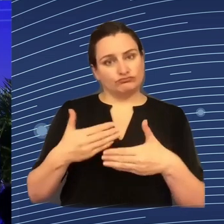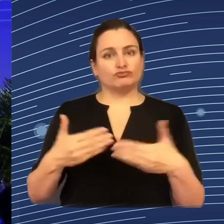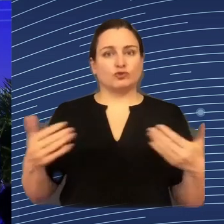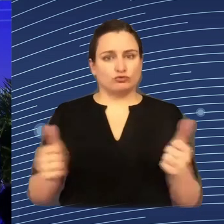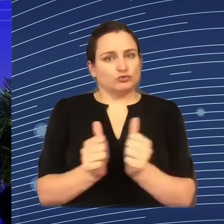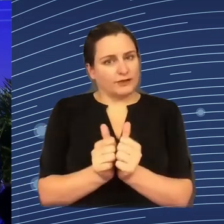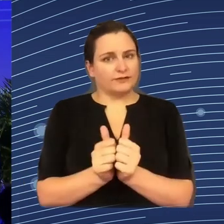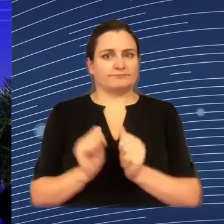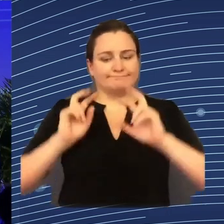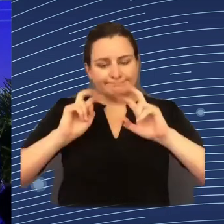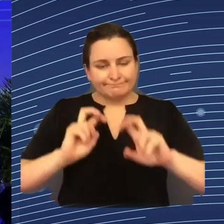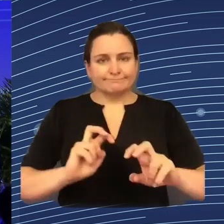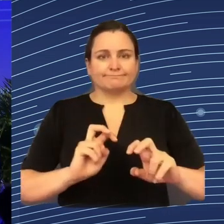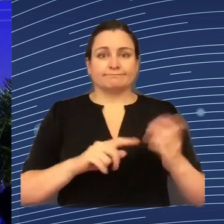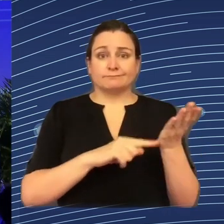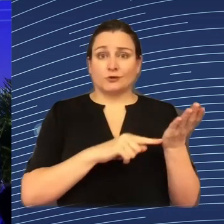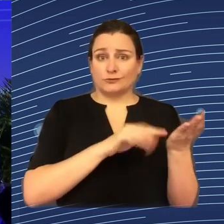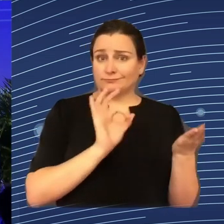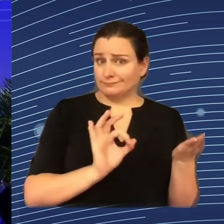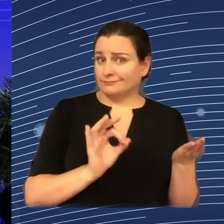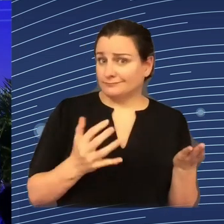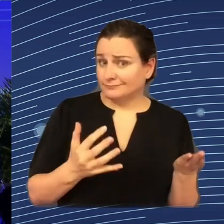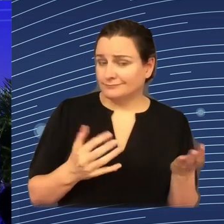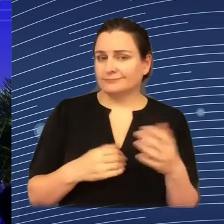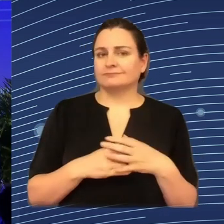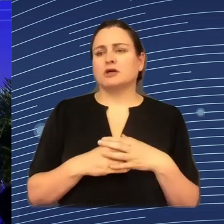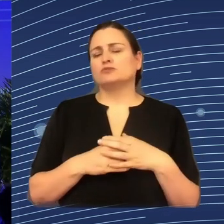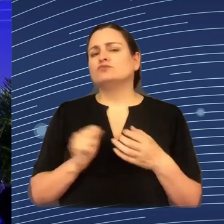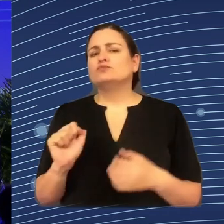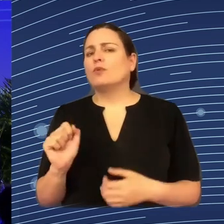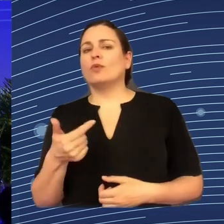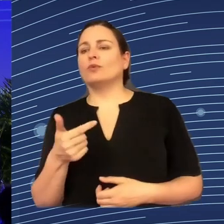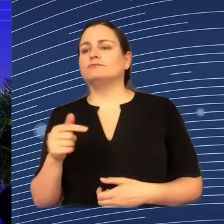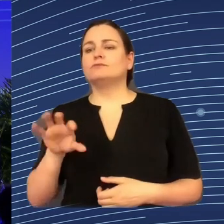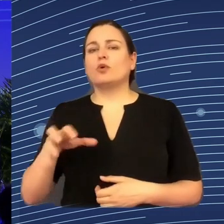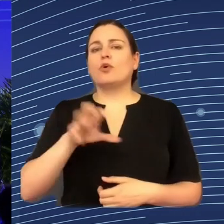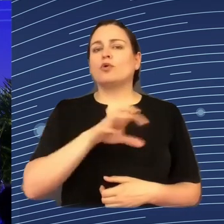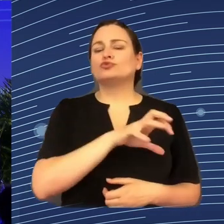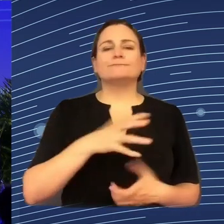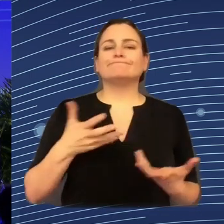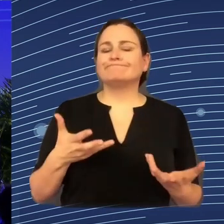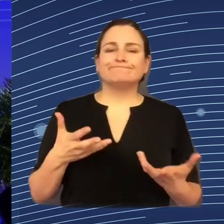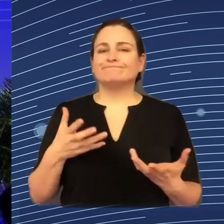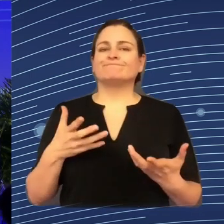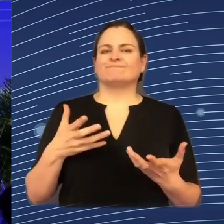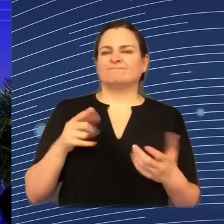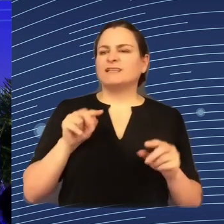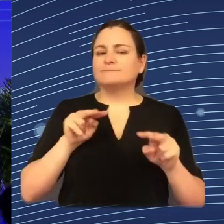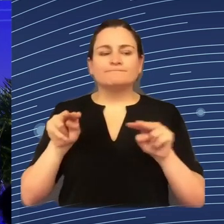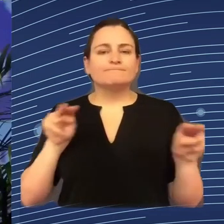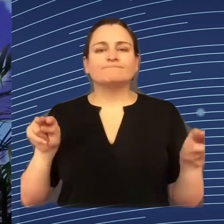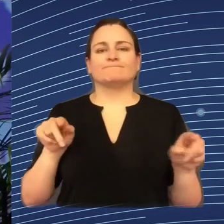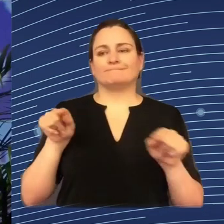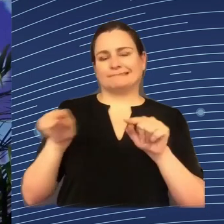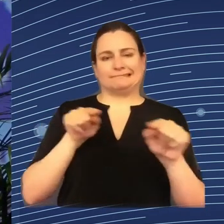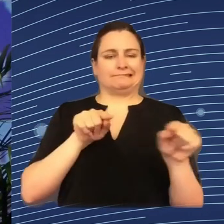consistent way. Depending on the countries, depending on the approaches, there may be differences of approach which need to be respected, as I explained before.